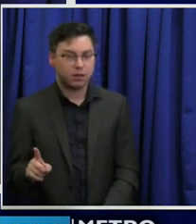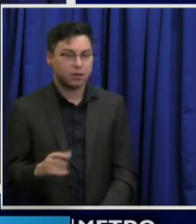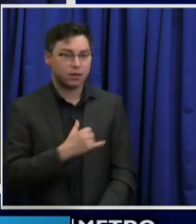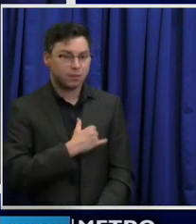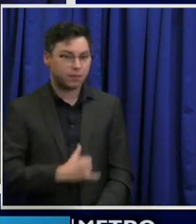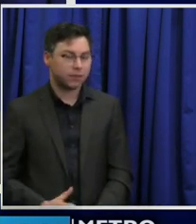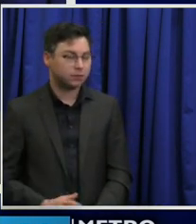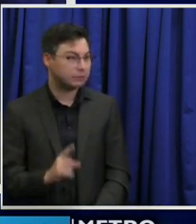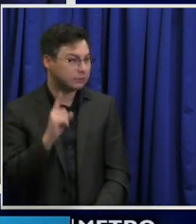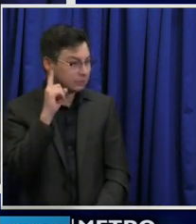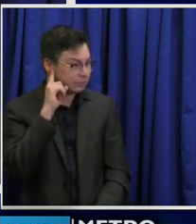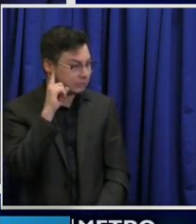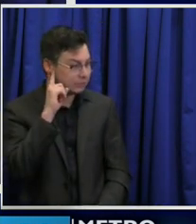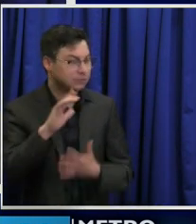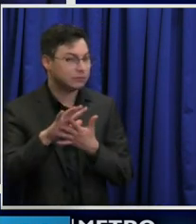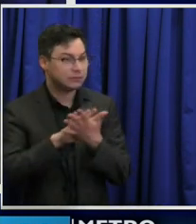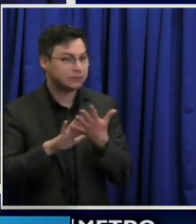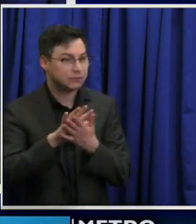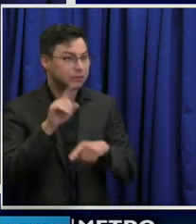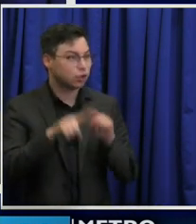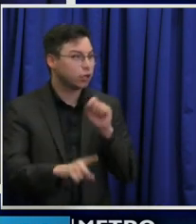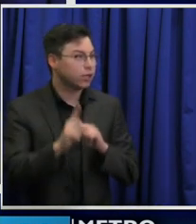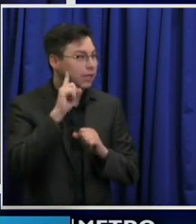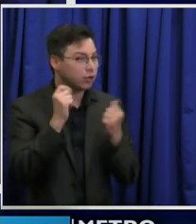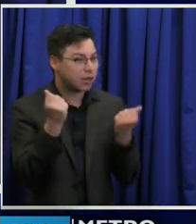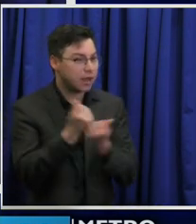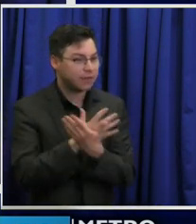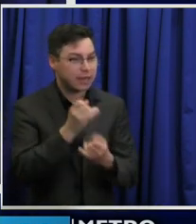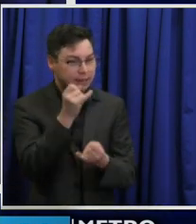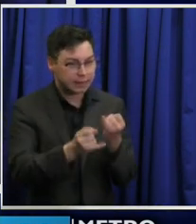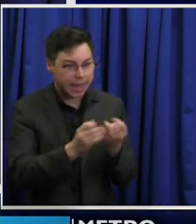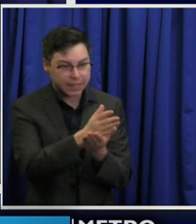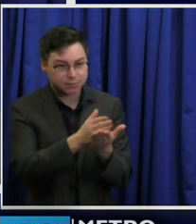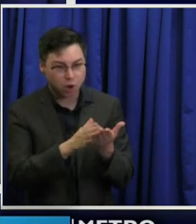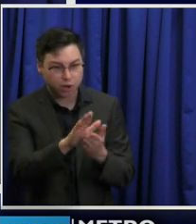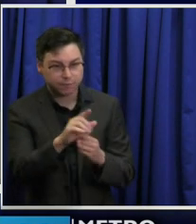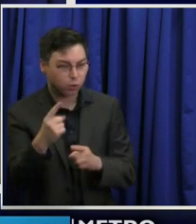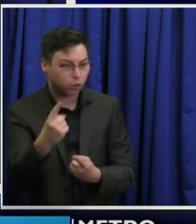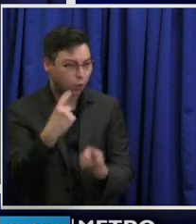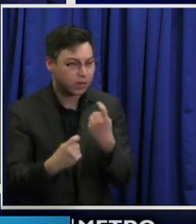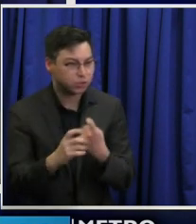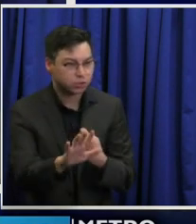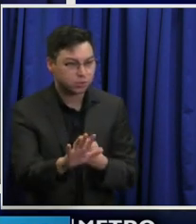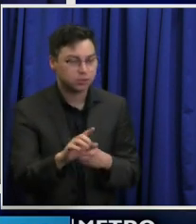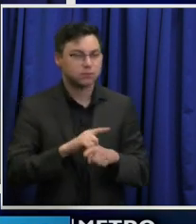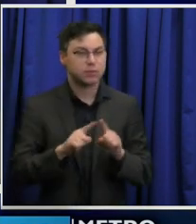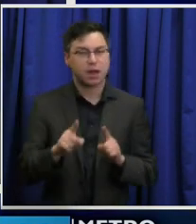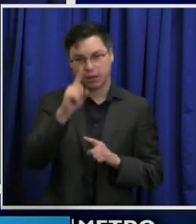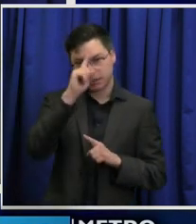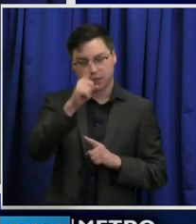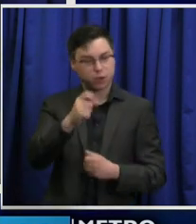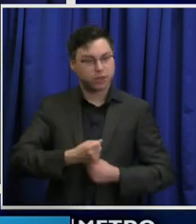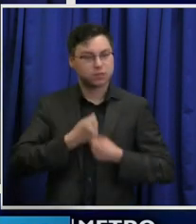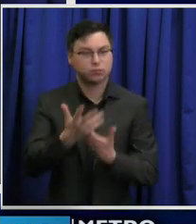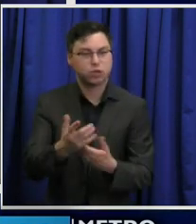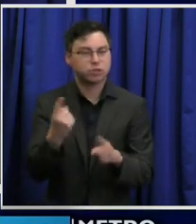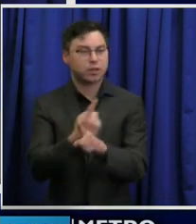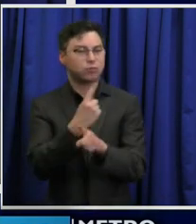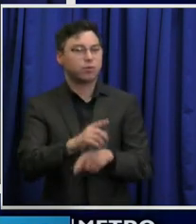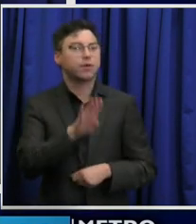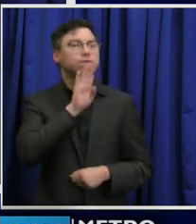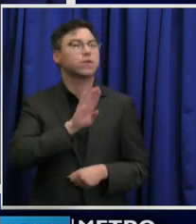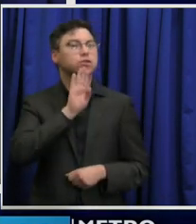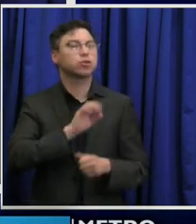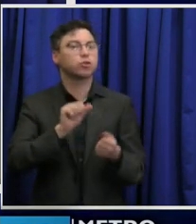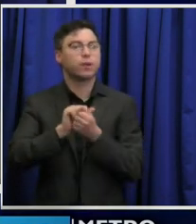Kathleen, I couldn't hear everything in the last bit of your question. You're expressing appropriate frustrations with